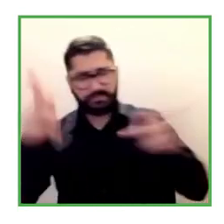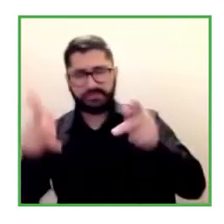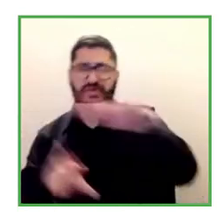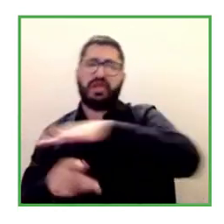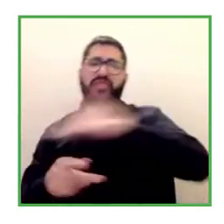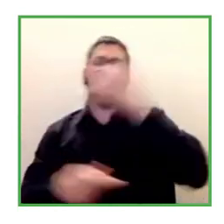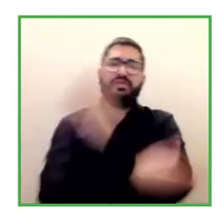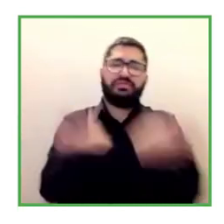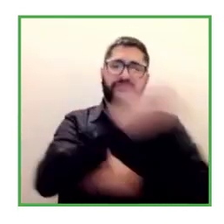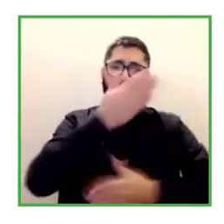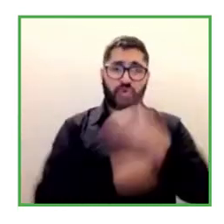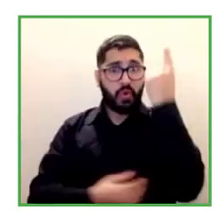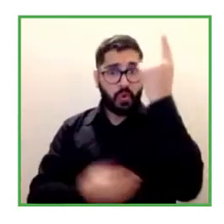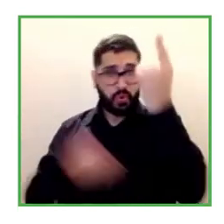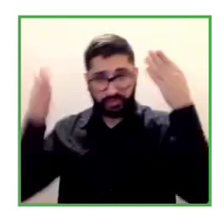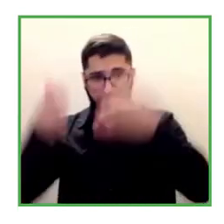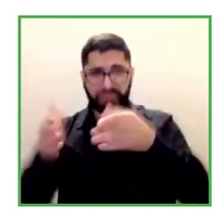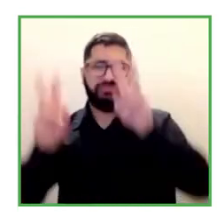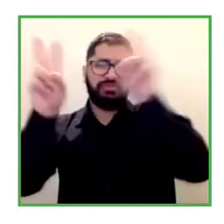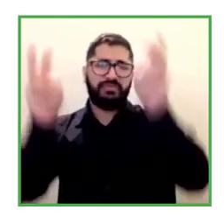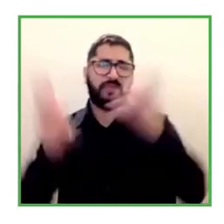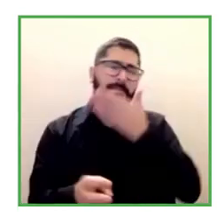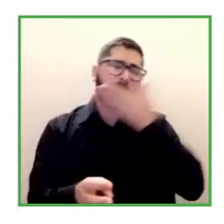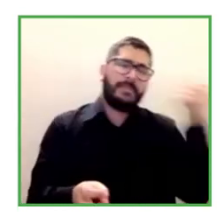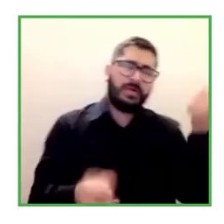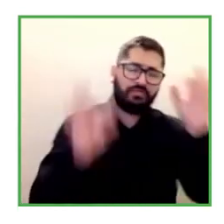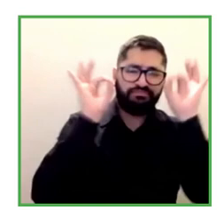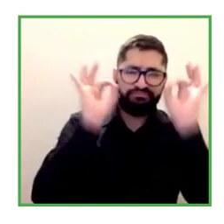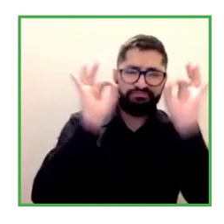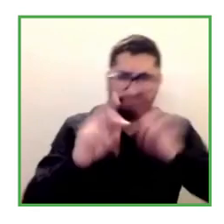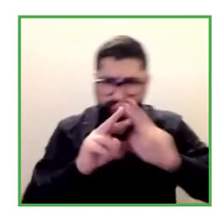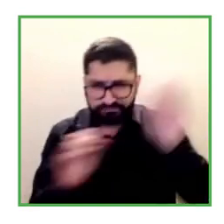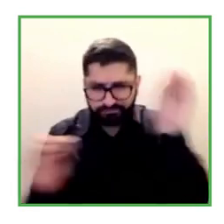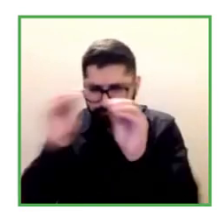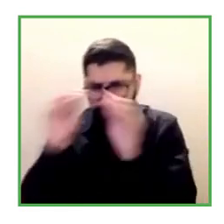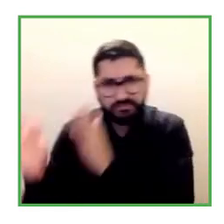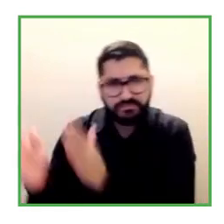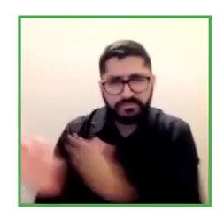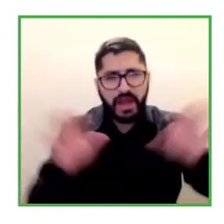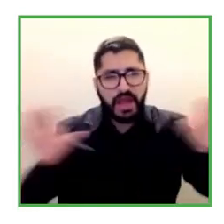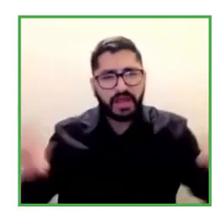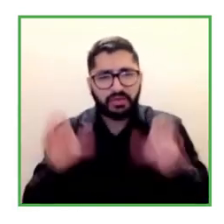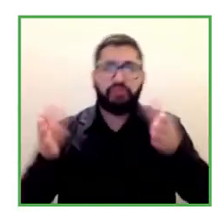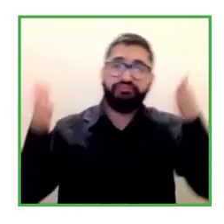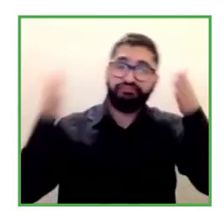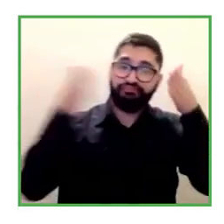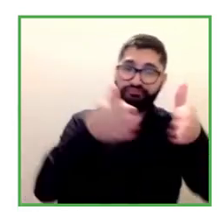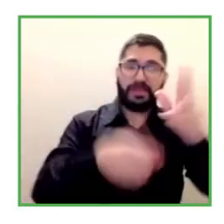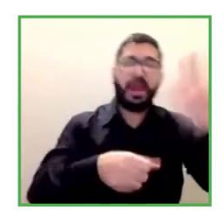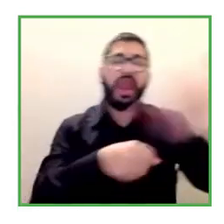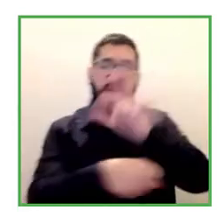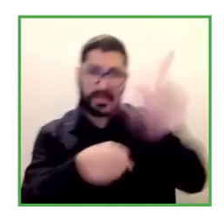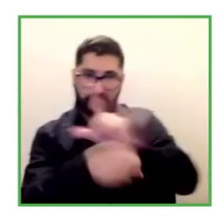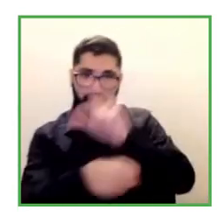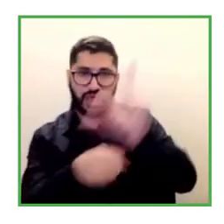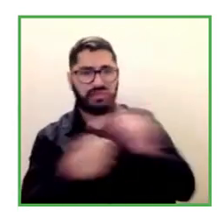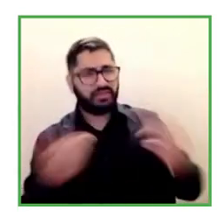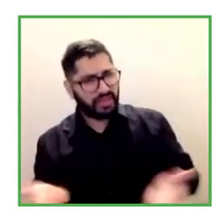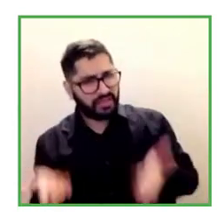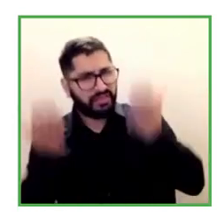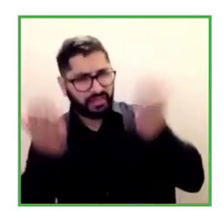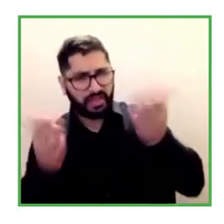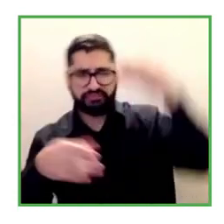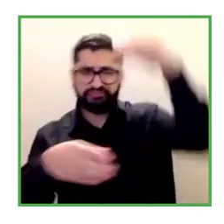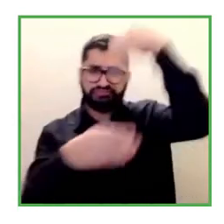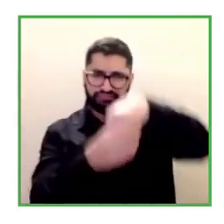circles of people with disabilities because once you do the work you provide a workshop to the employer to the co-workers